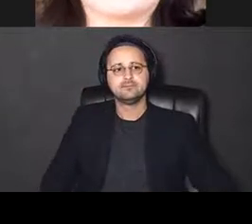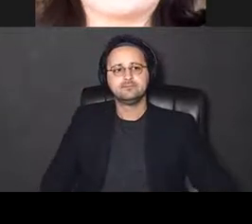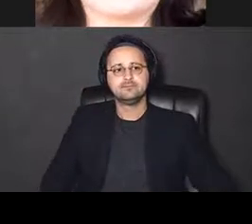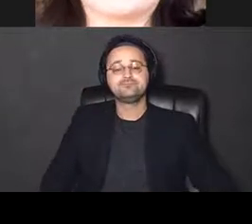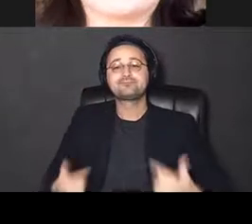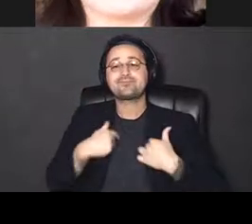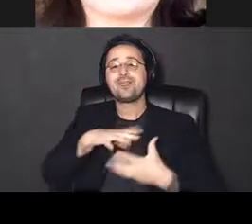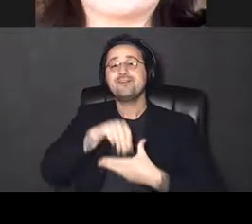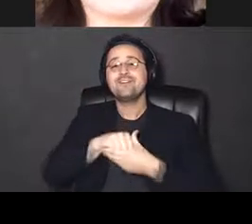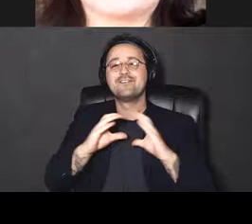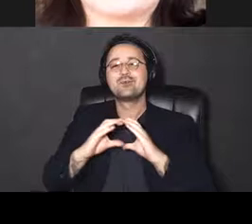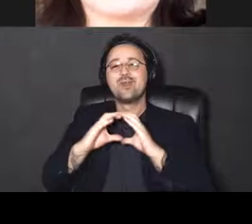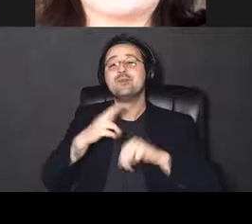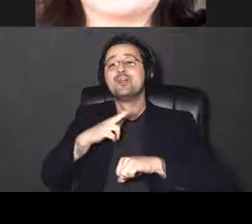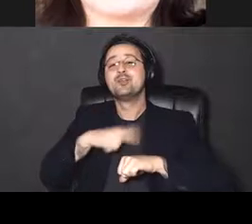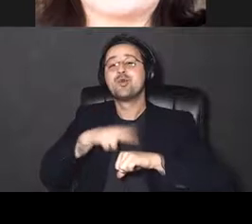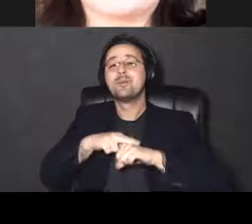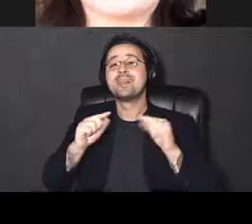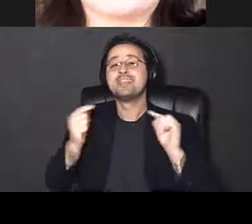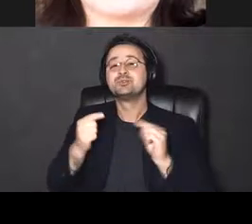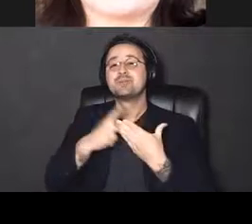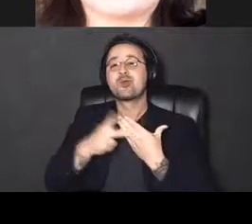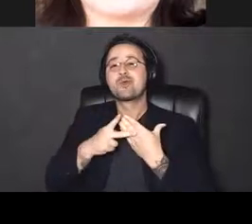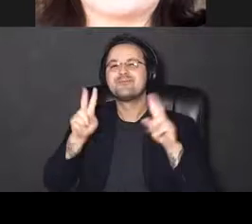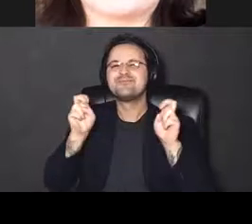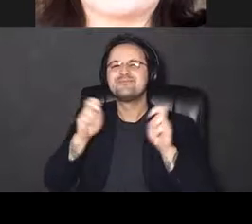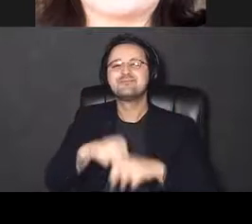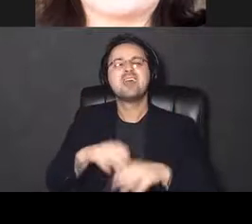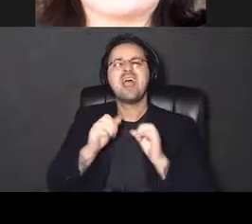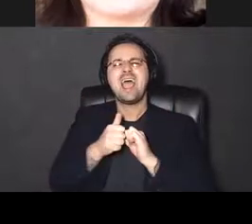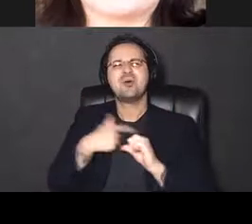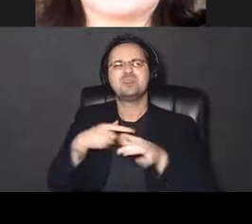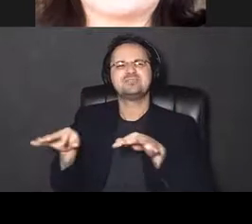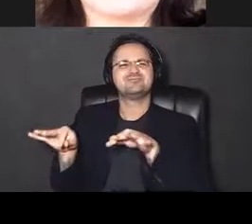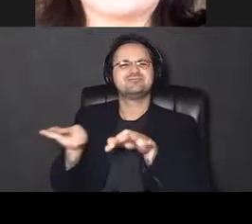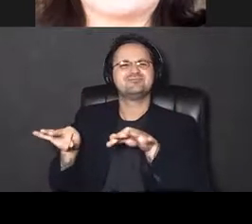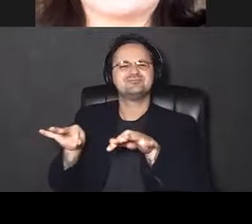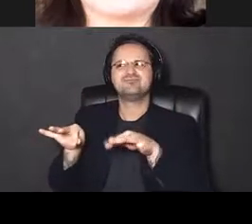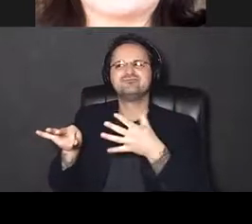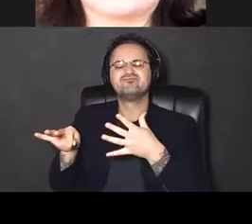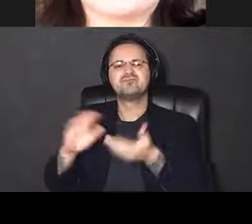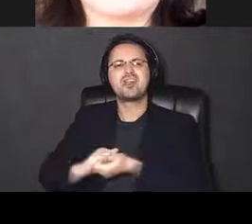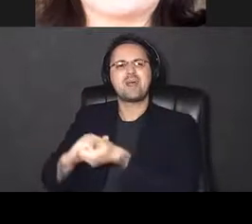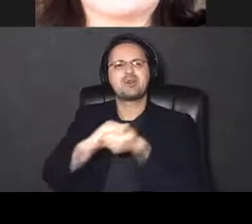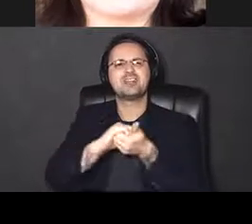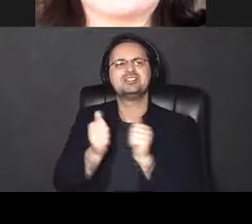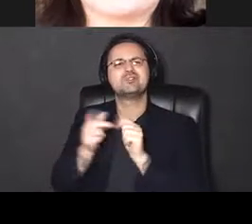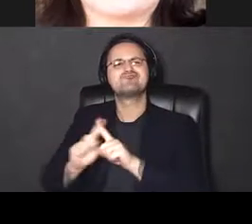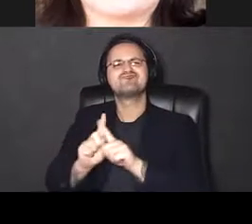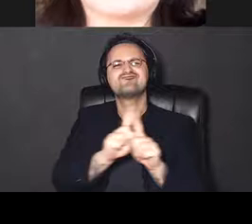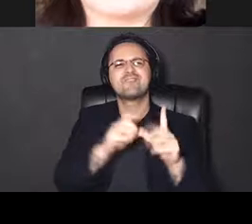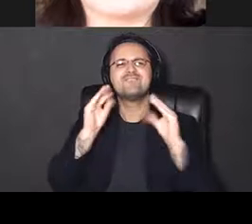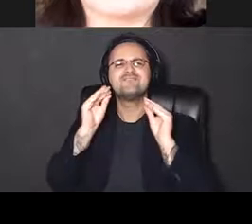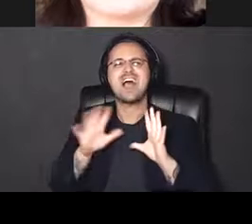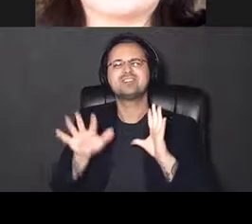group called the Neuronal Injury Program, which is sort of a way to describe a collaboration of a lot of faculty across